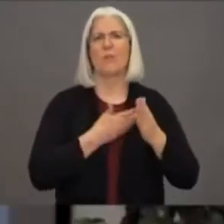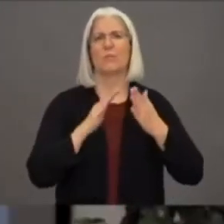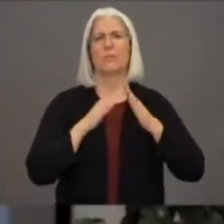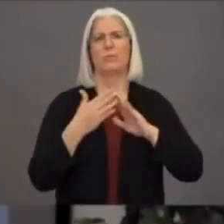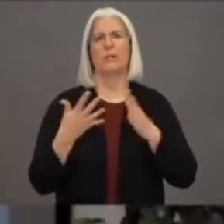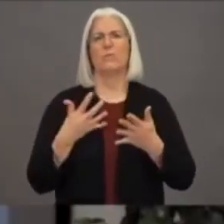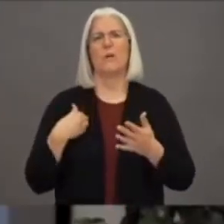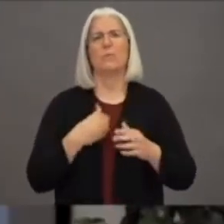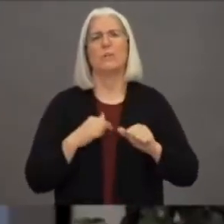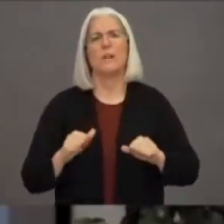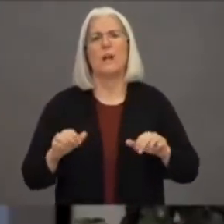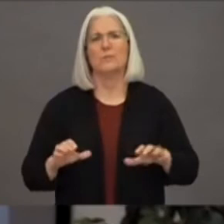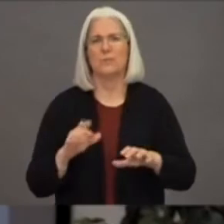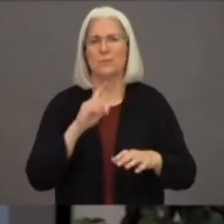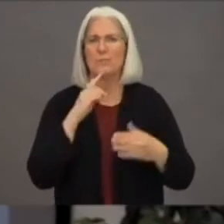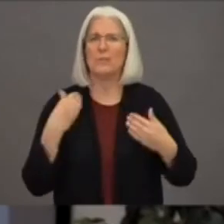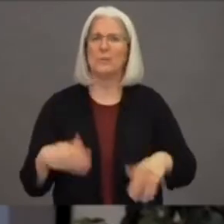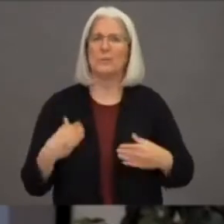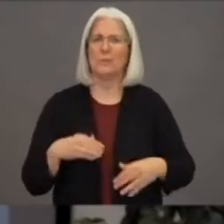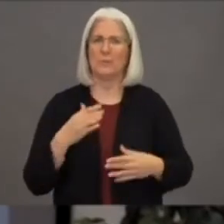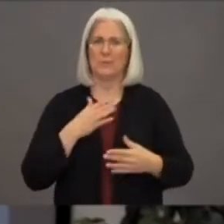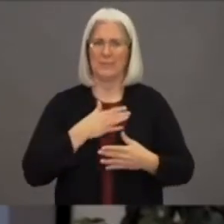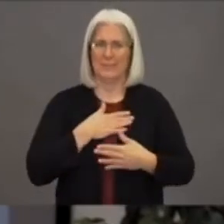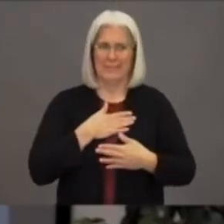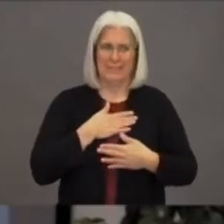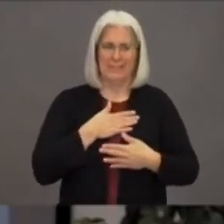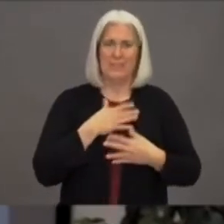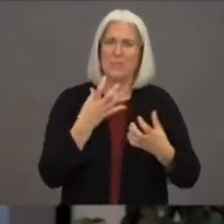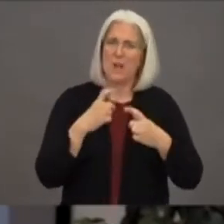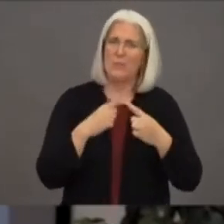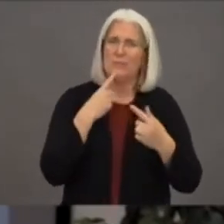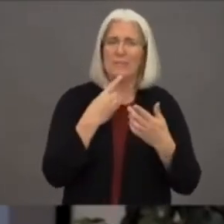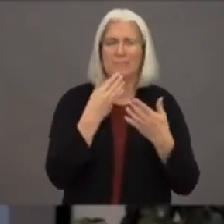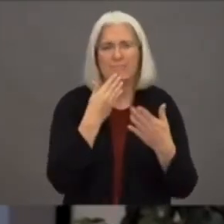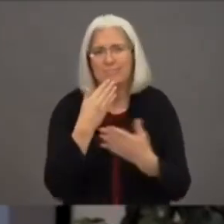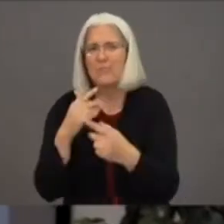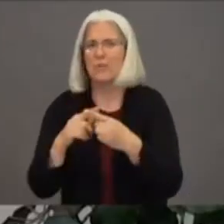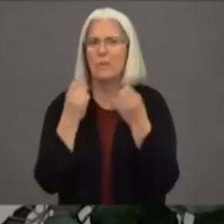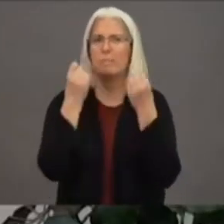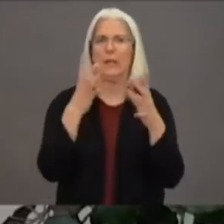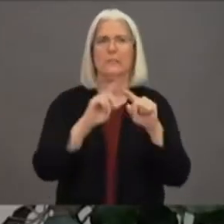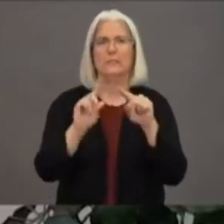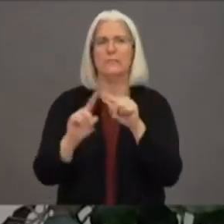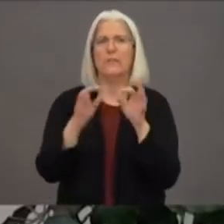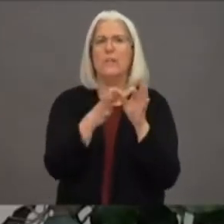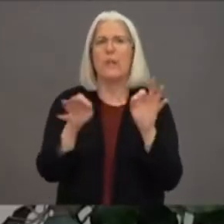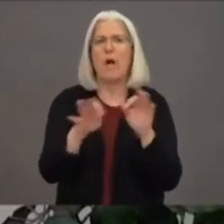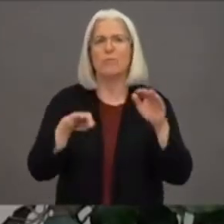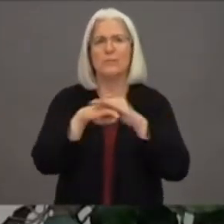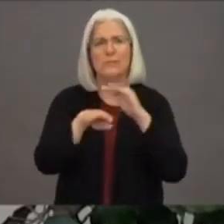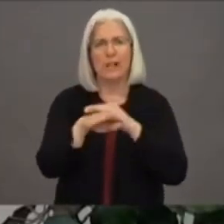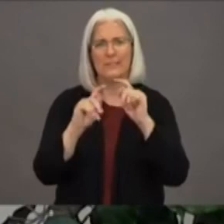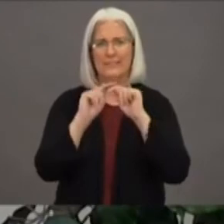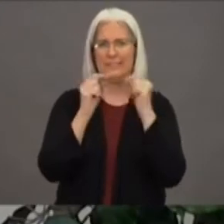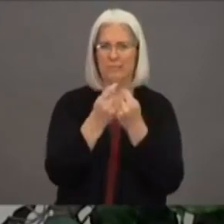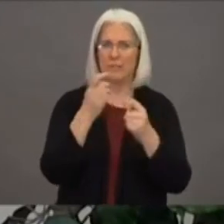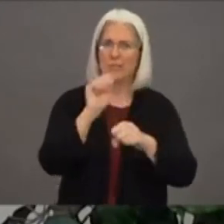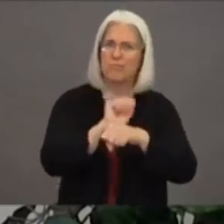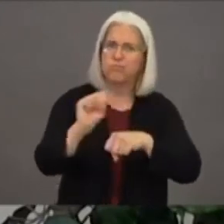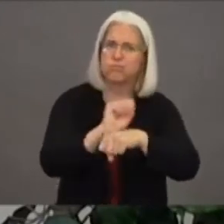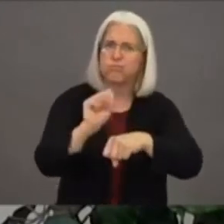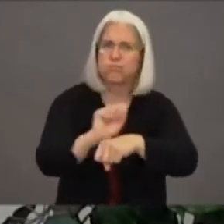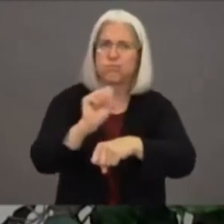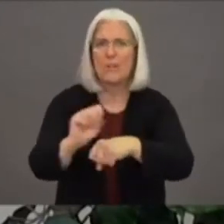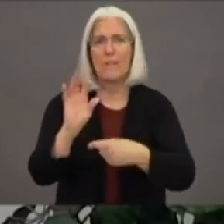for, you know, coming again and keeping us updated. And I want to express my deepest gratitude to our language access team